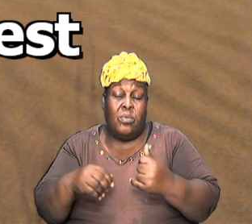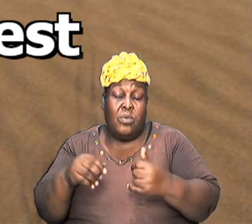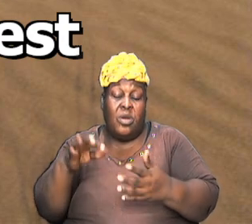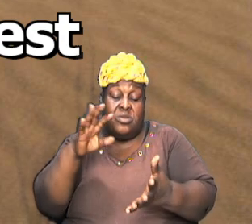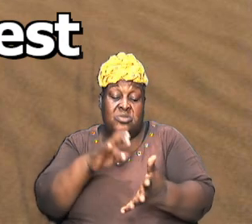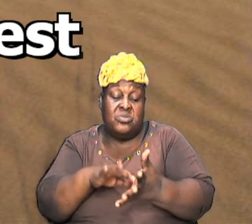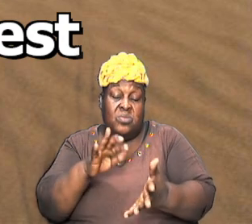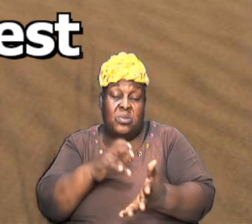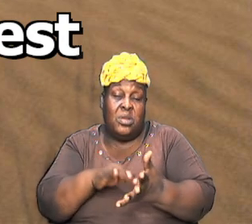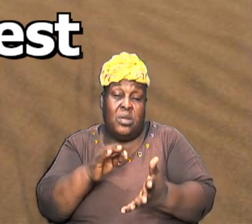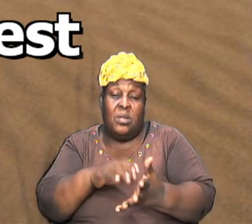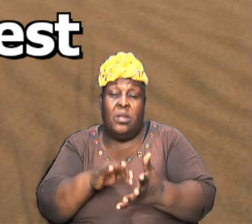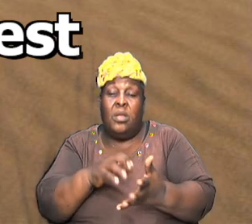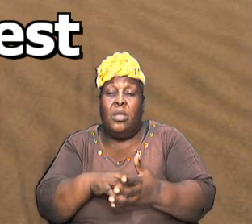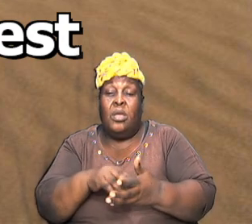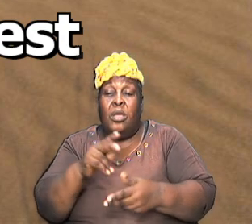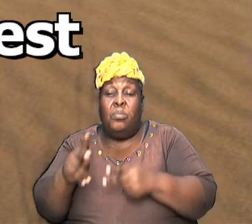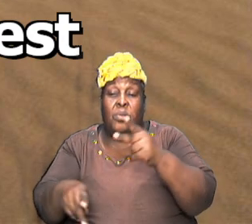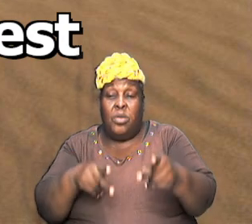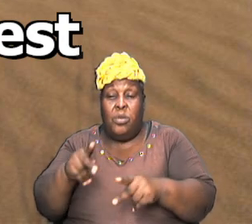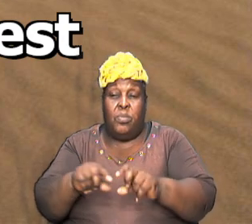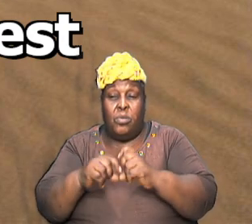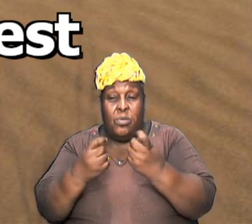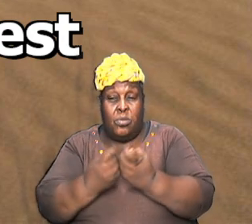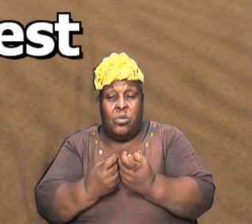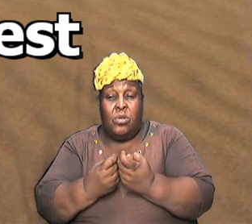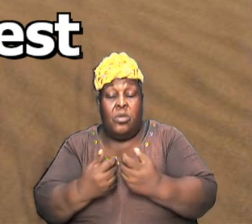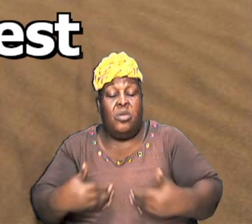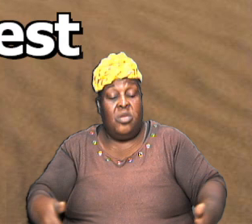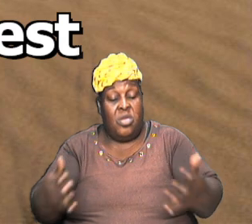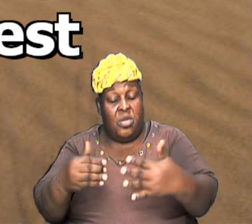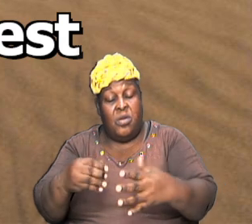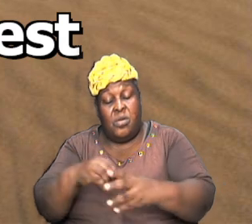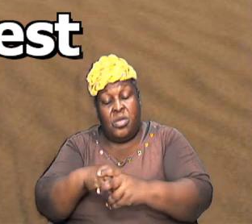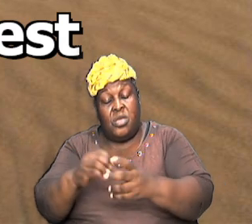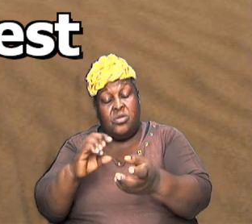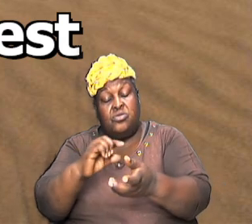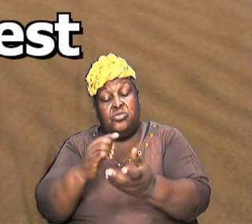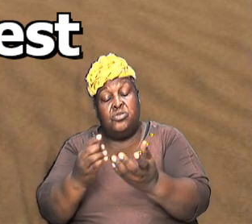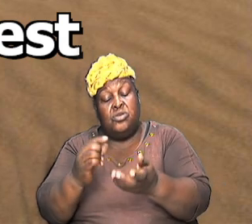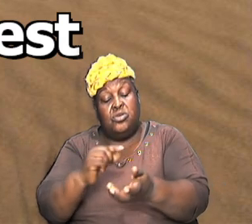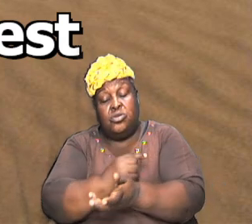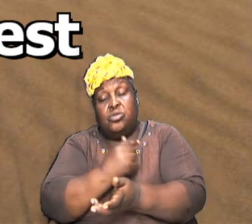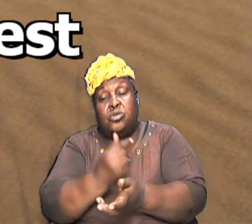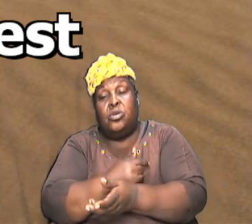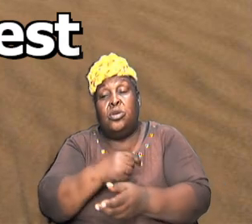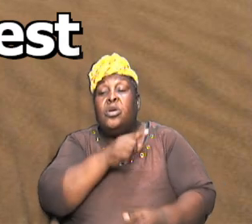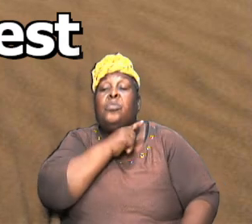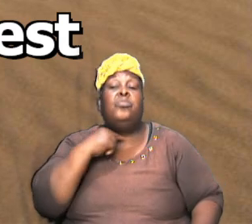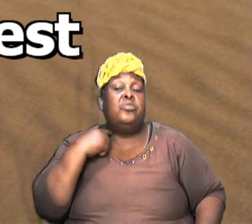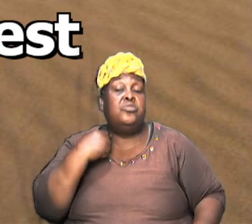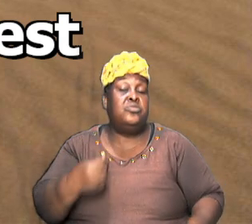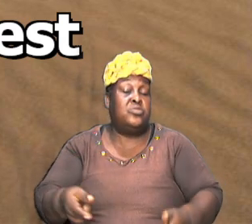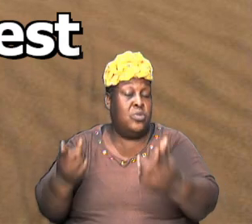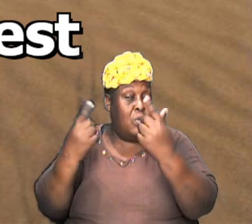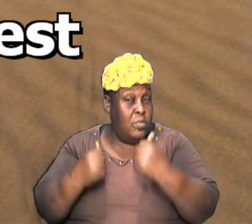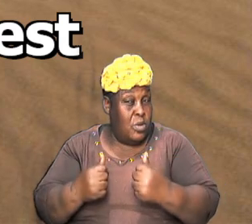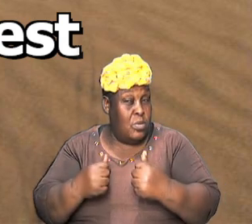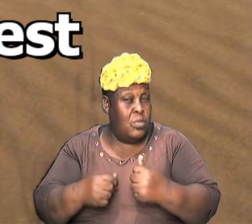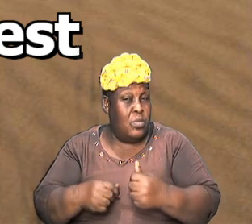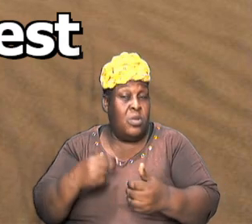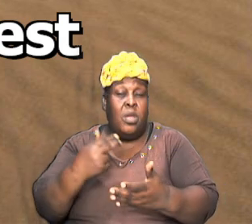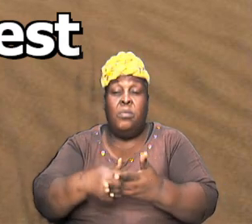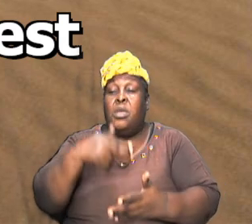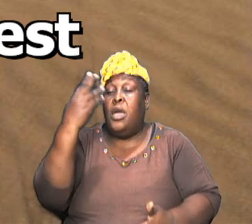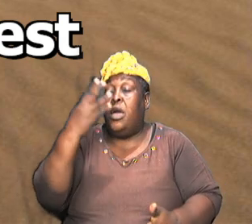particular group of people here in Genesis I'm showing you that ultimately a priest is going to come who is going to be a